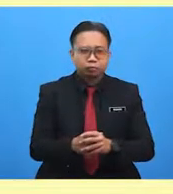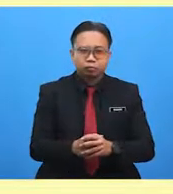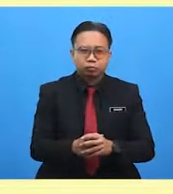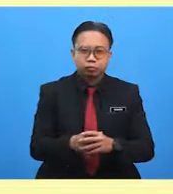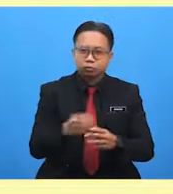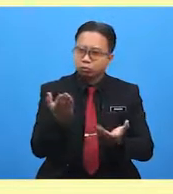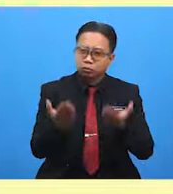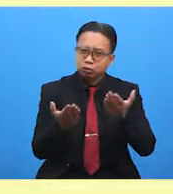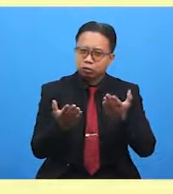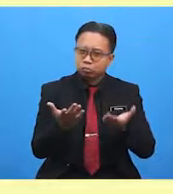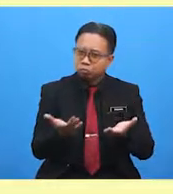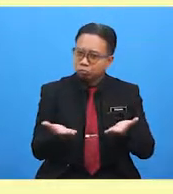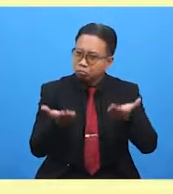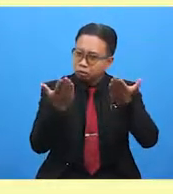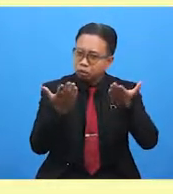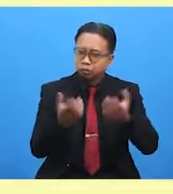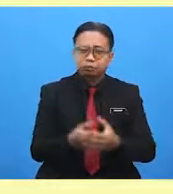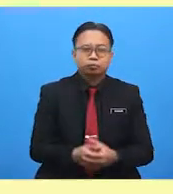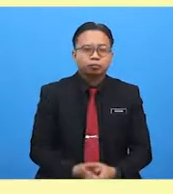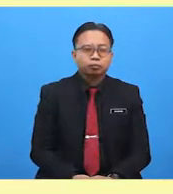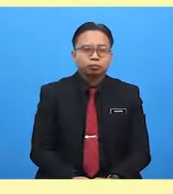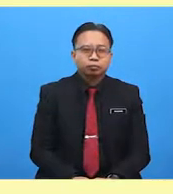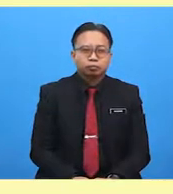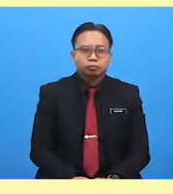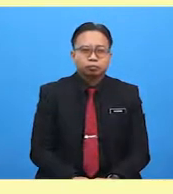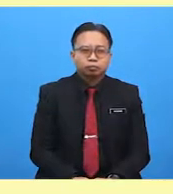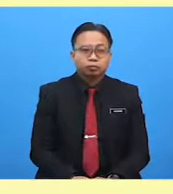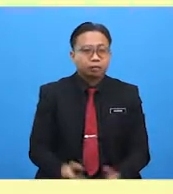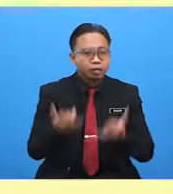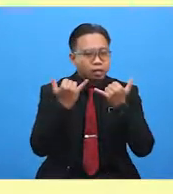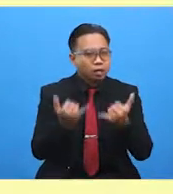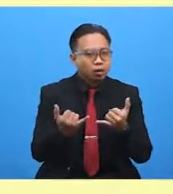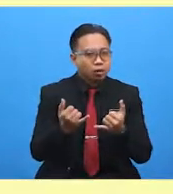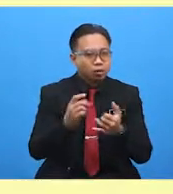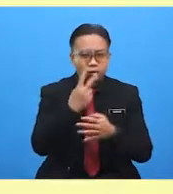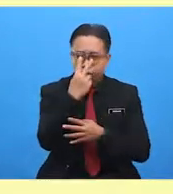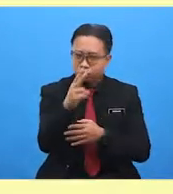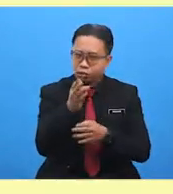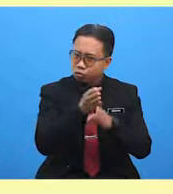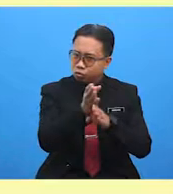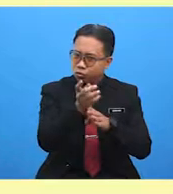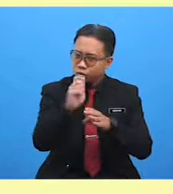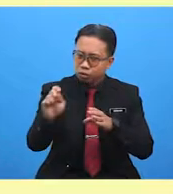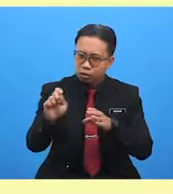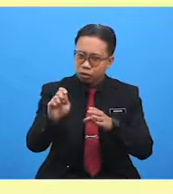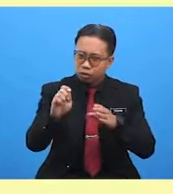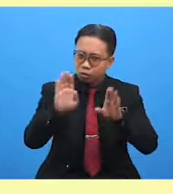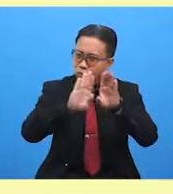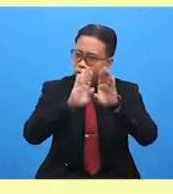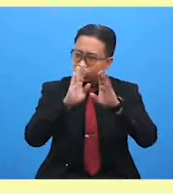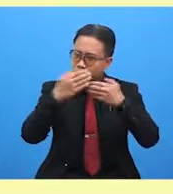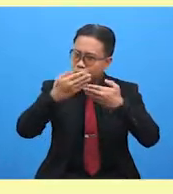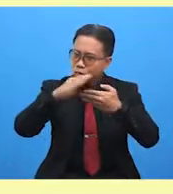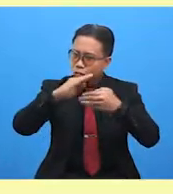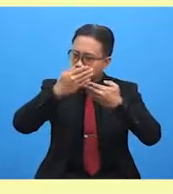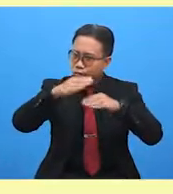for example, it's a little wet outside. Now, what do you see through the window? Trees